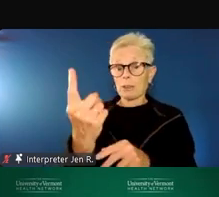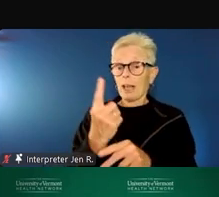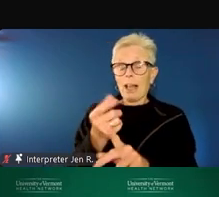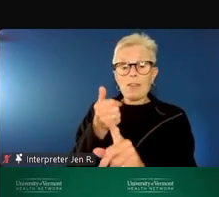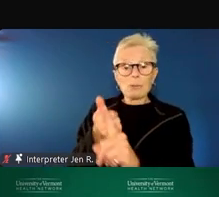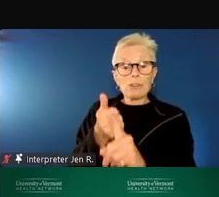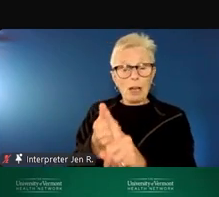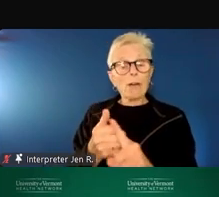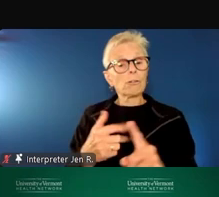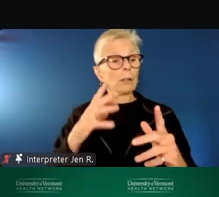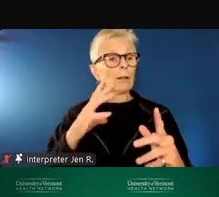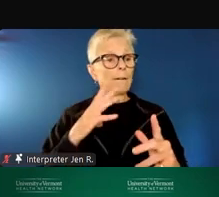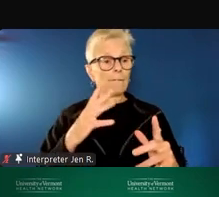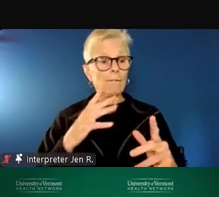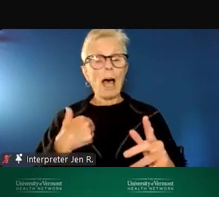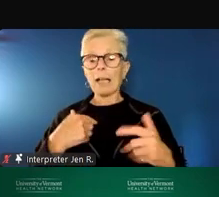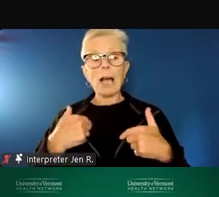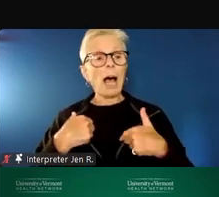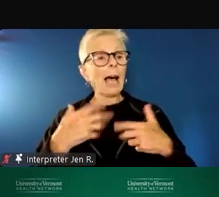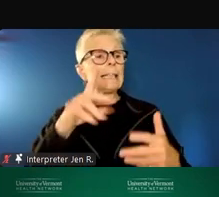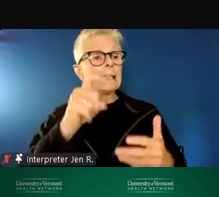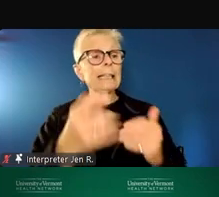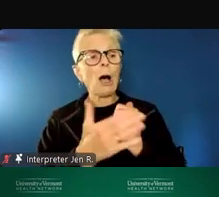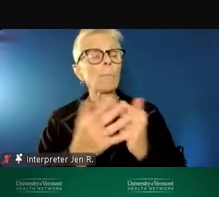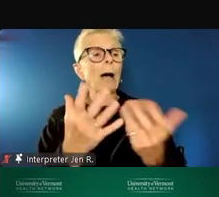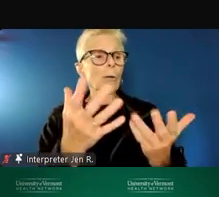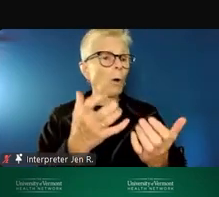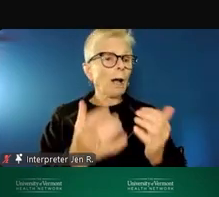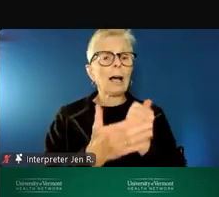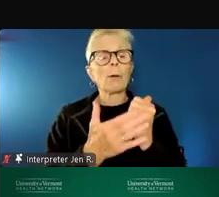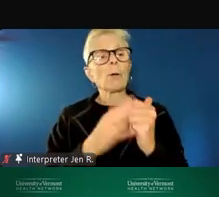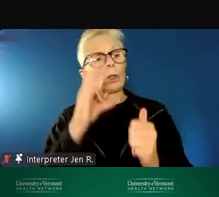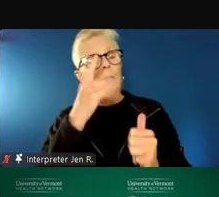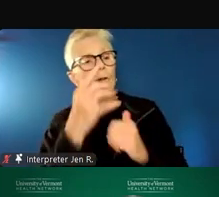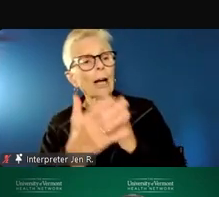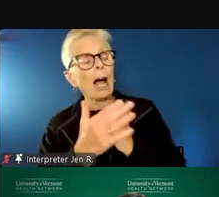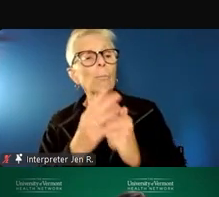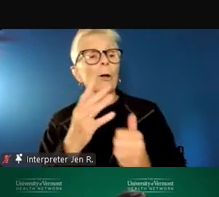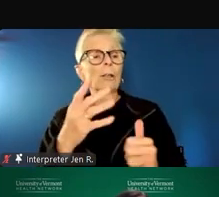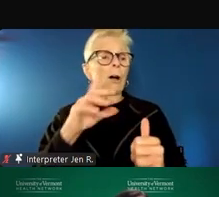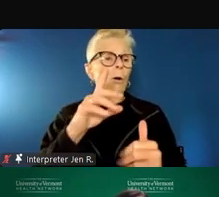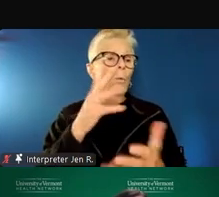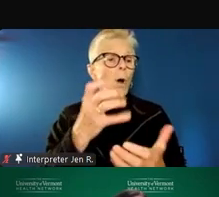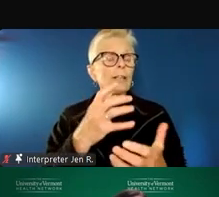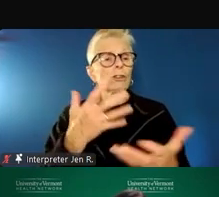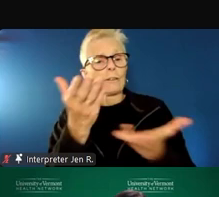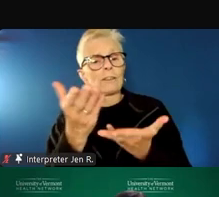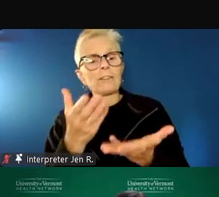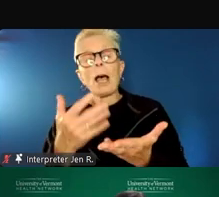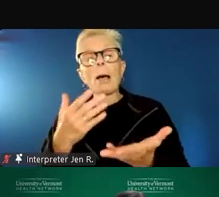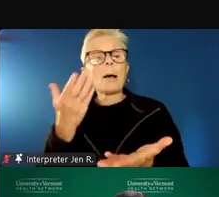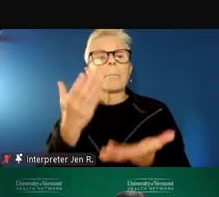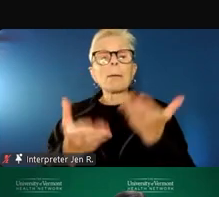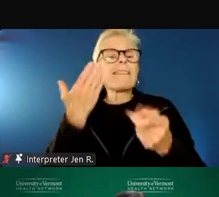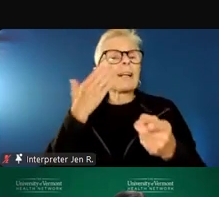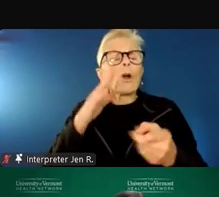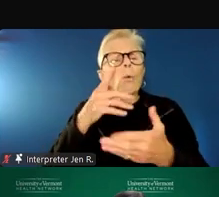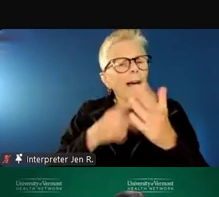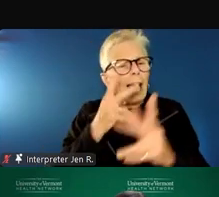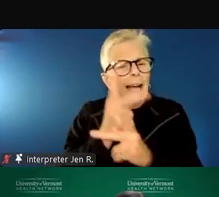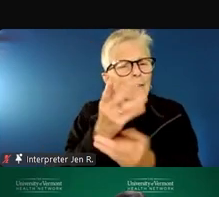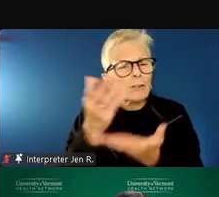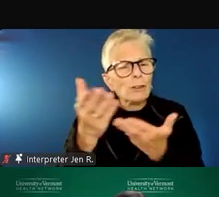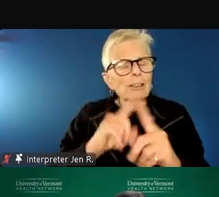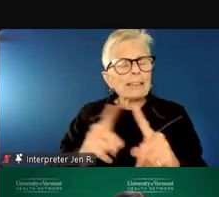steam or own power, who's looking for care or support or some sort of intervention. They may not know what it looks like in that point of